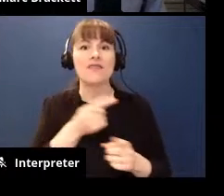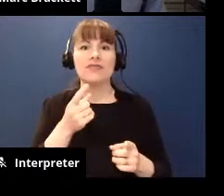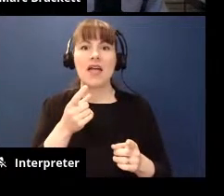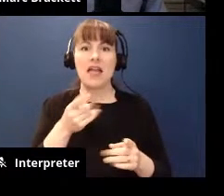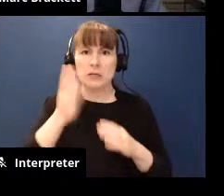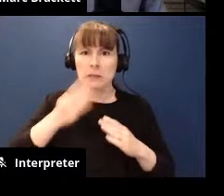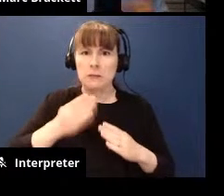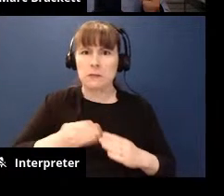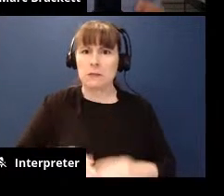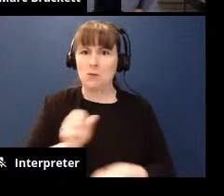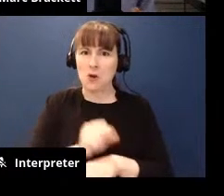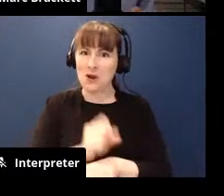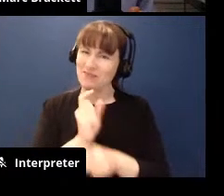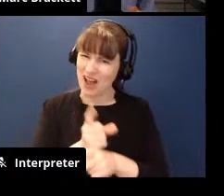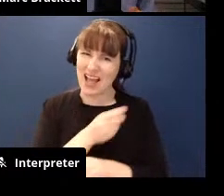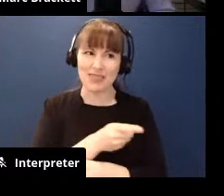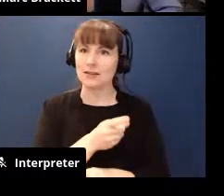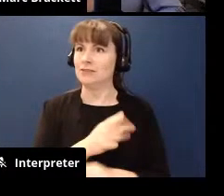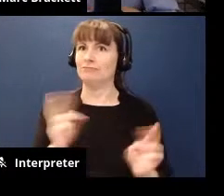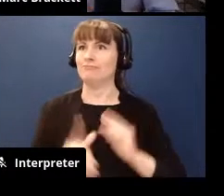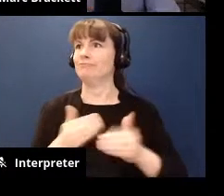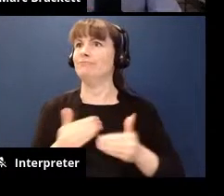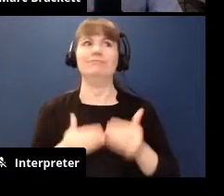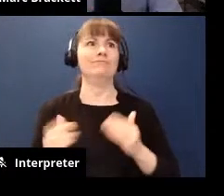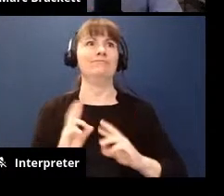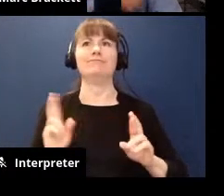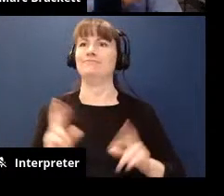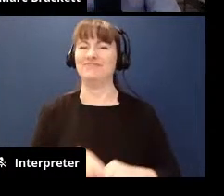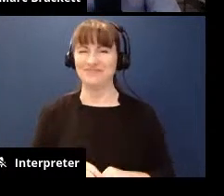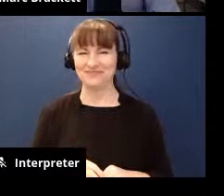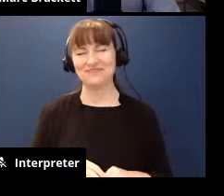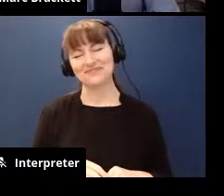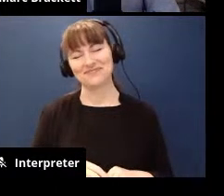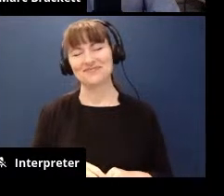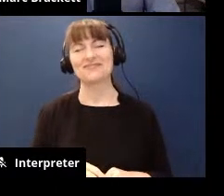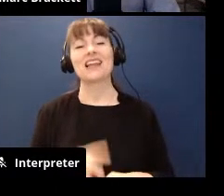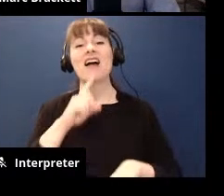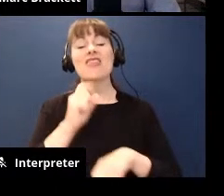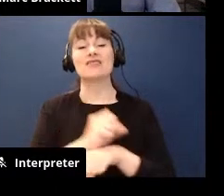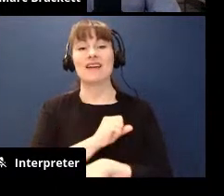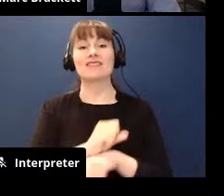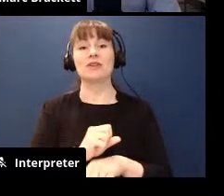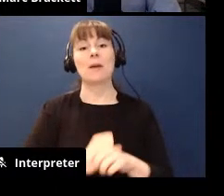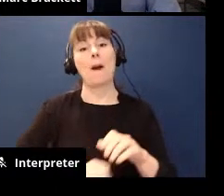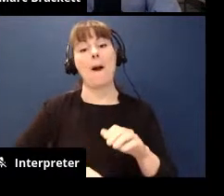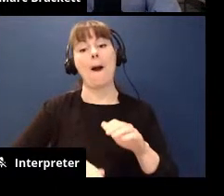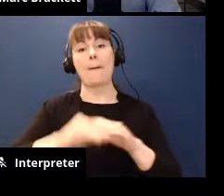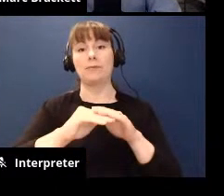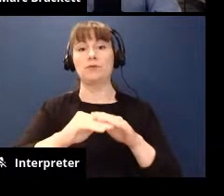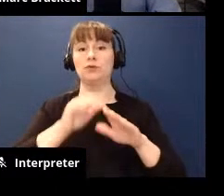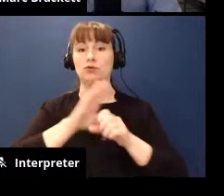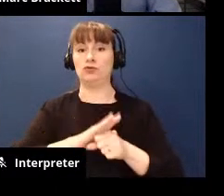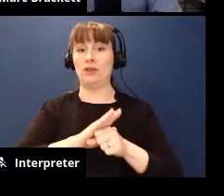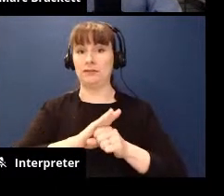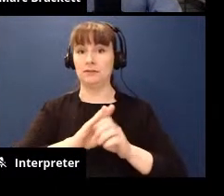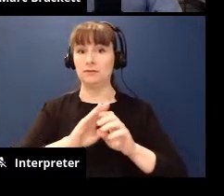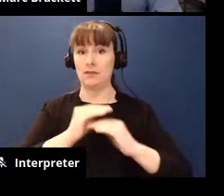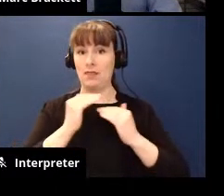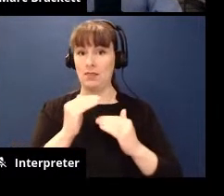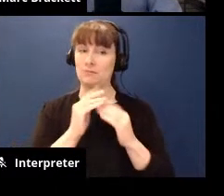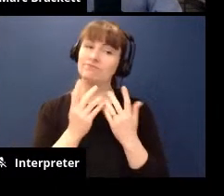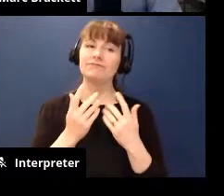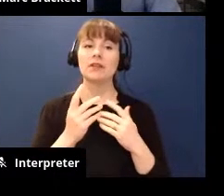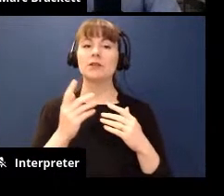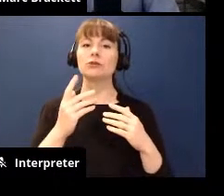things done right they're on their toes so there's actually an optimal level of stress and it's when it's